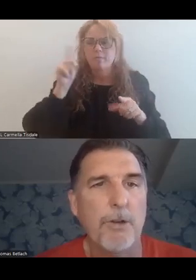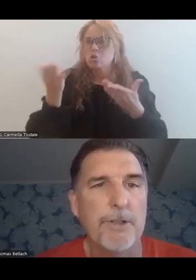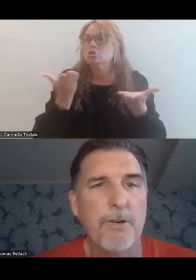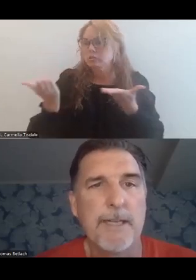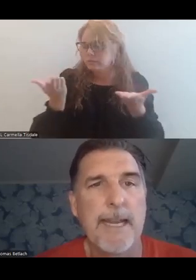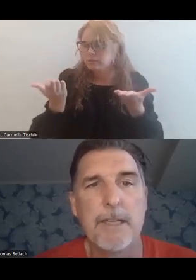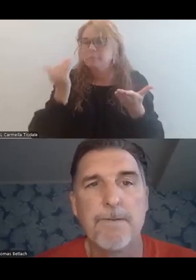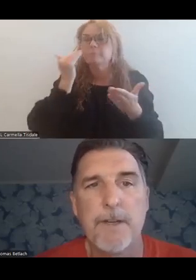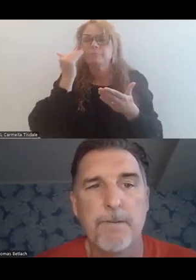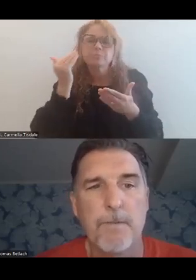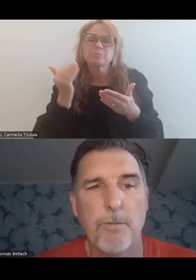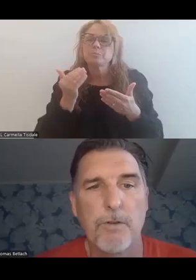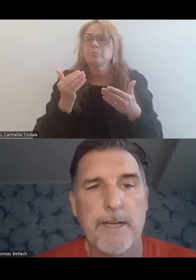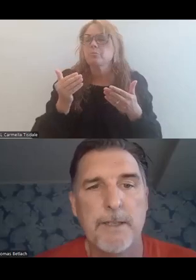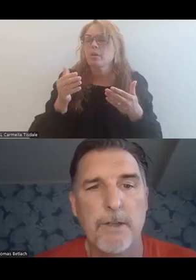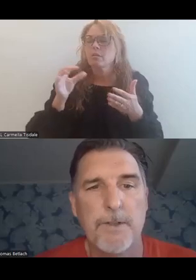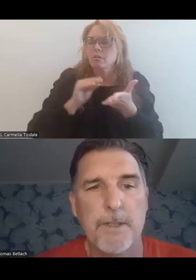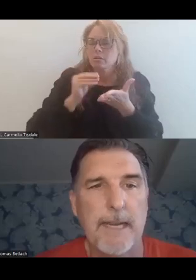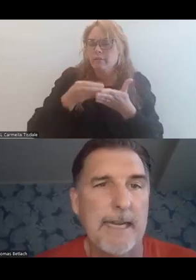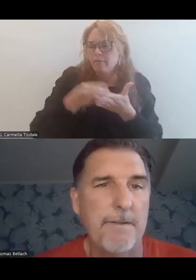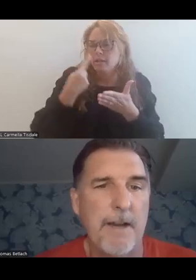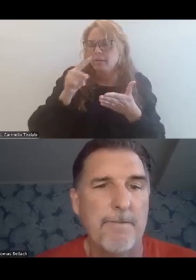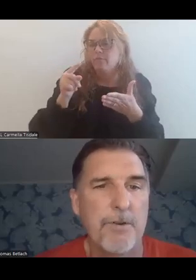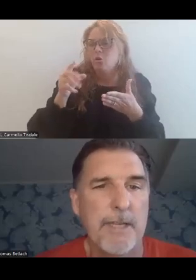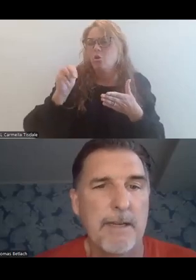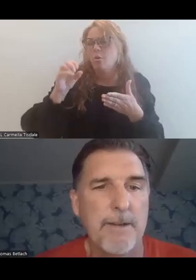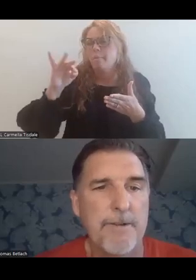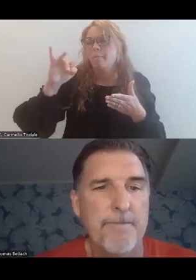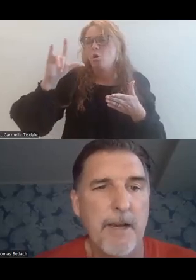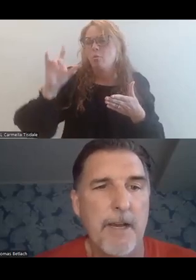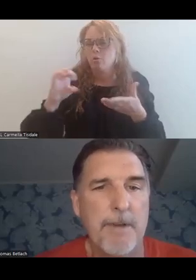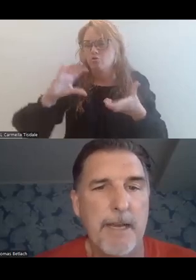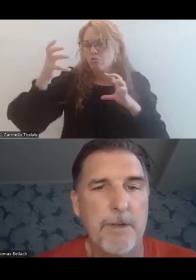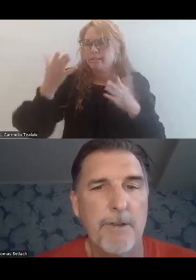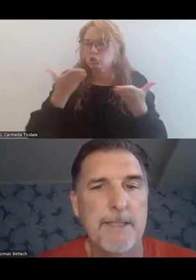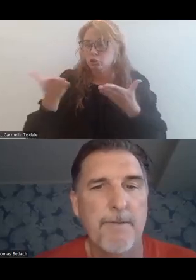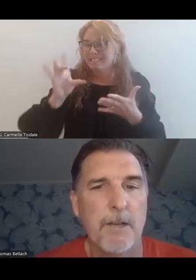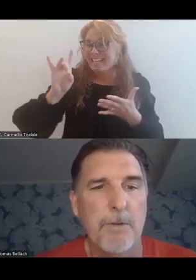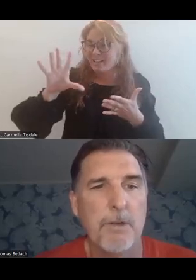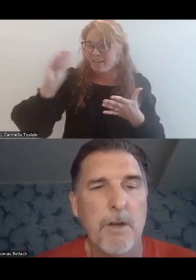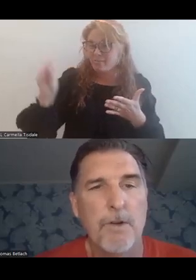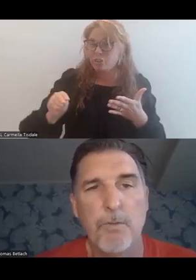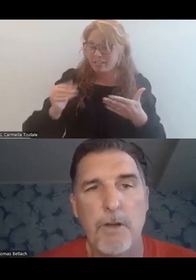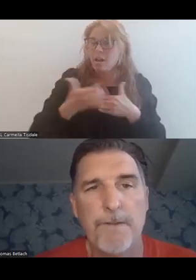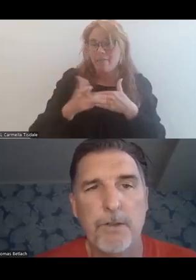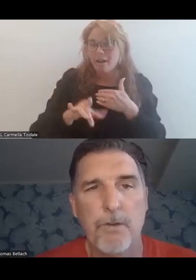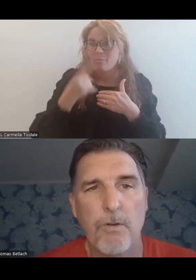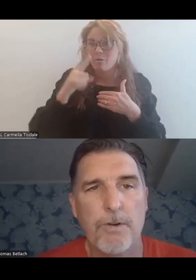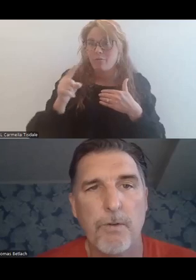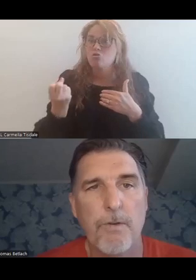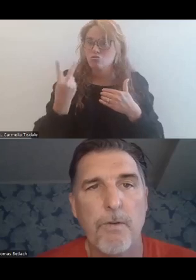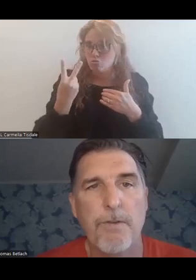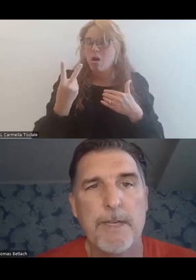We know that there's enhanced funding for mobile crisis services, 85%. And we know that's available for 12